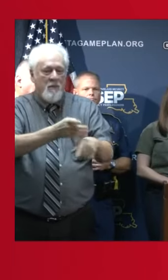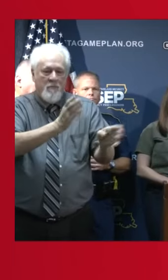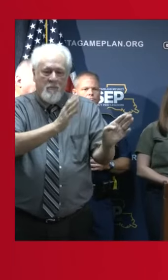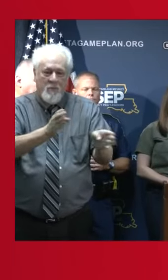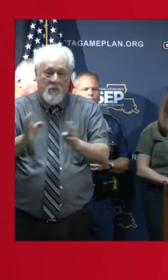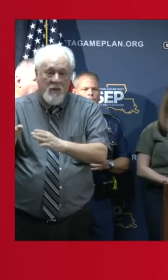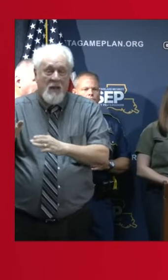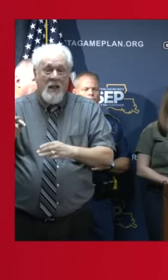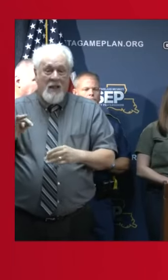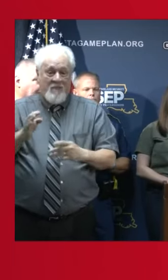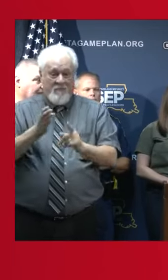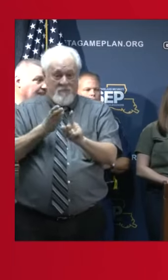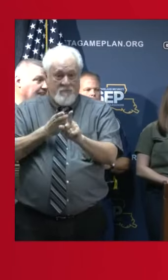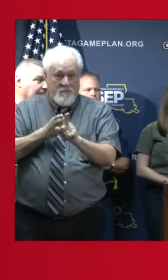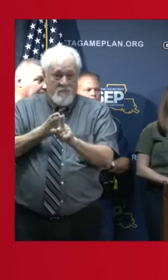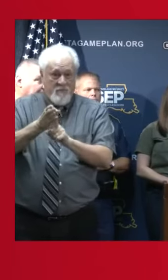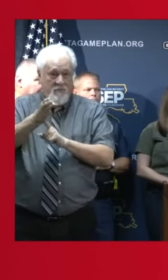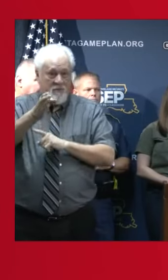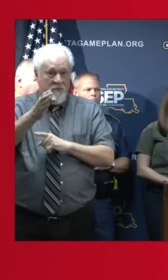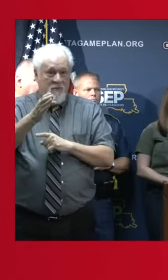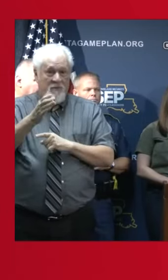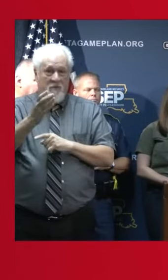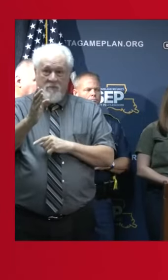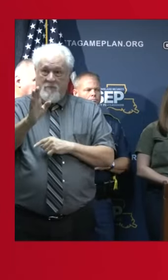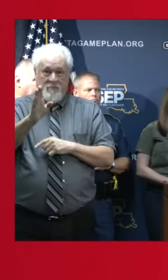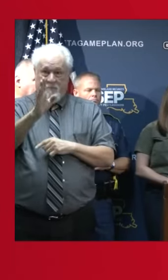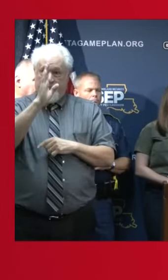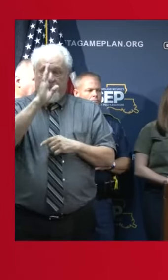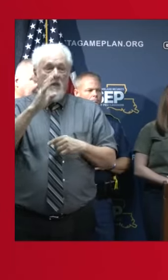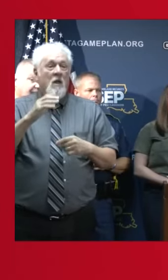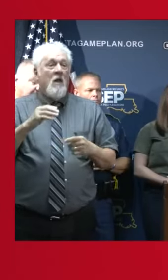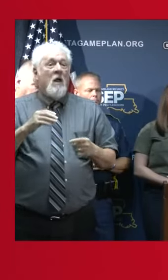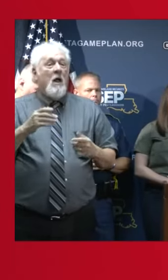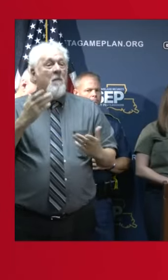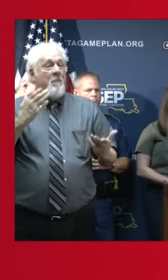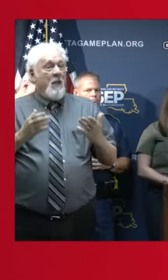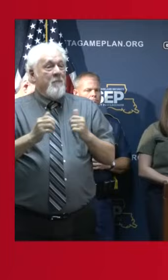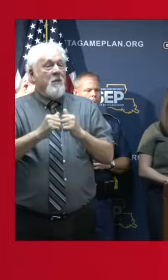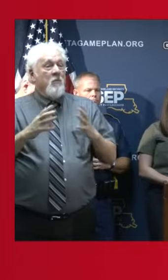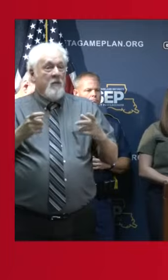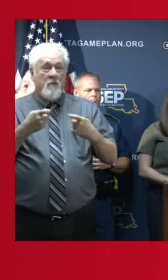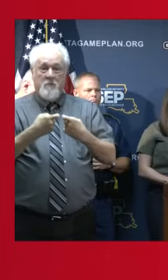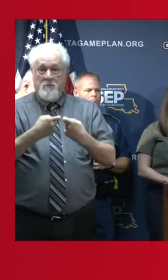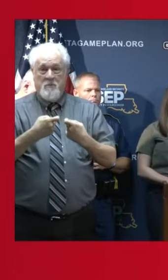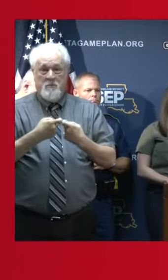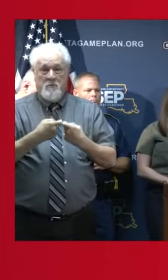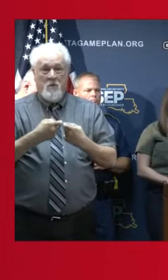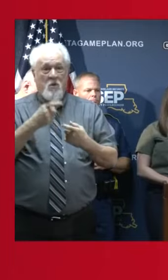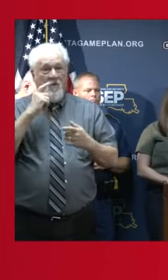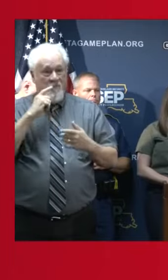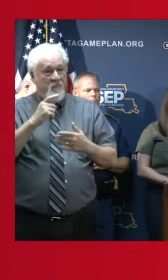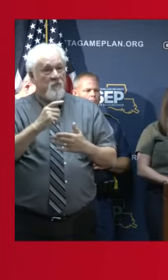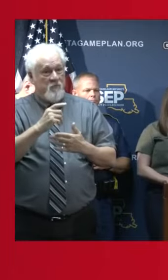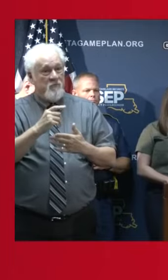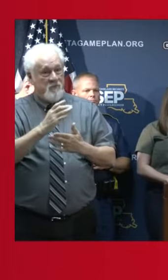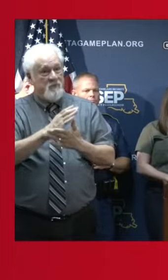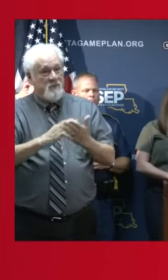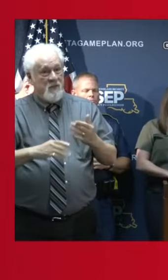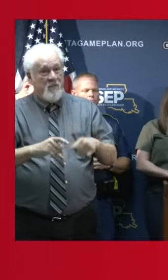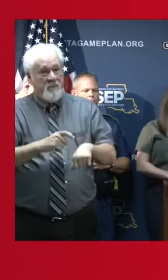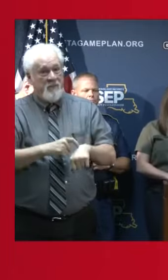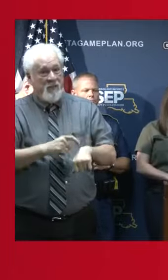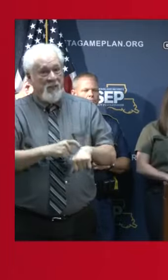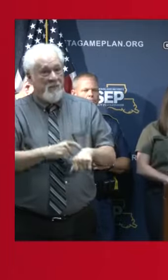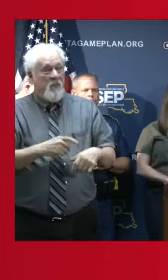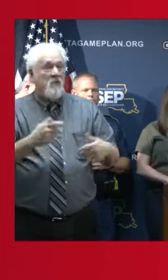storm's pathway to understand that you may be without utilities for some time. And so